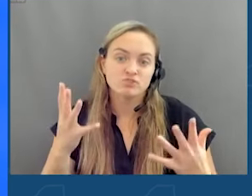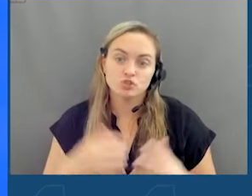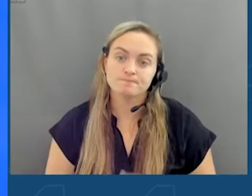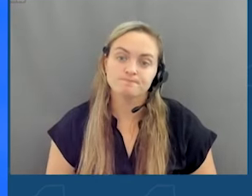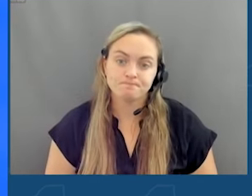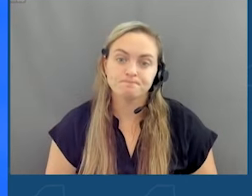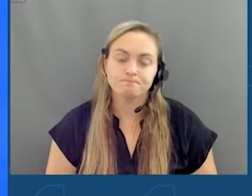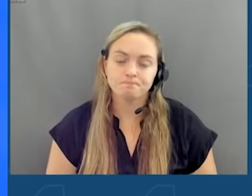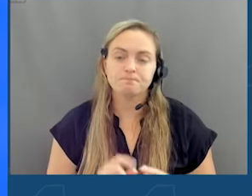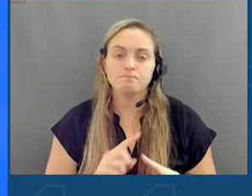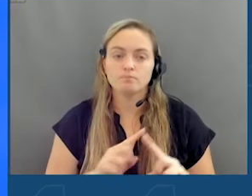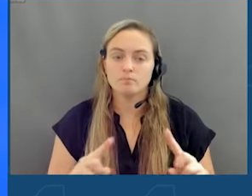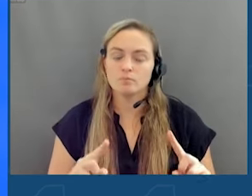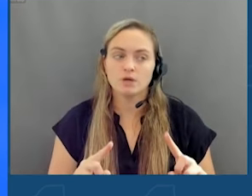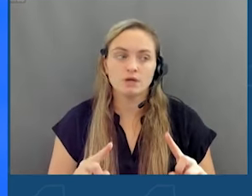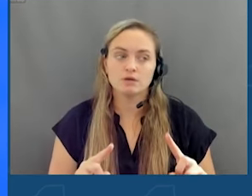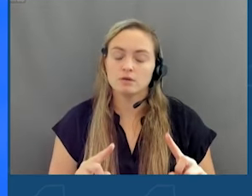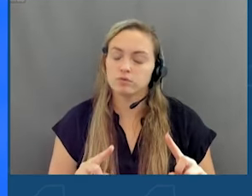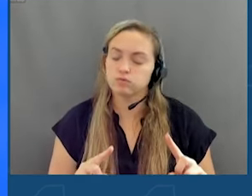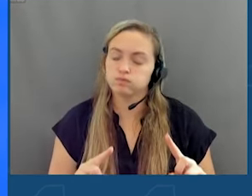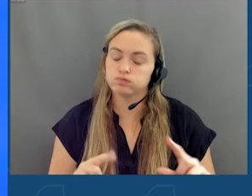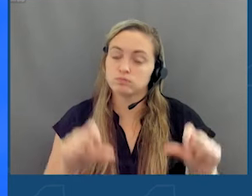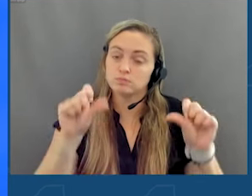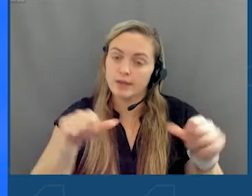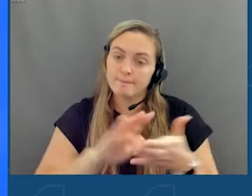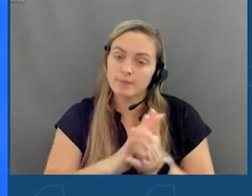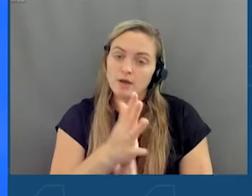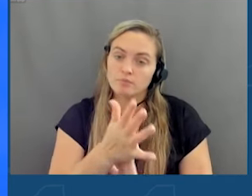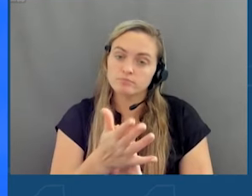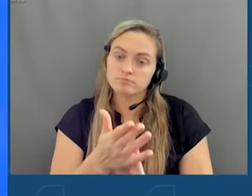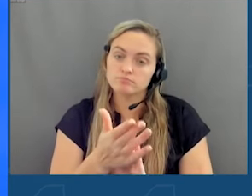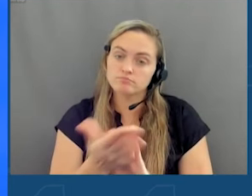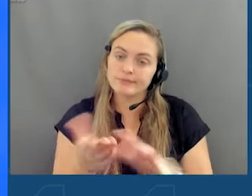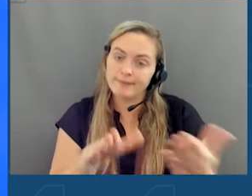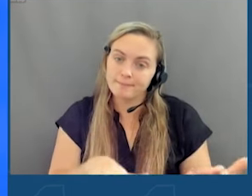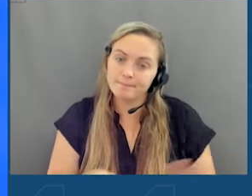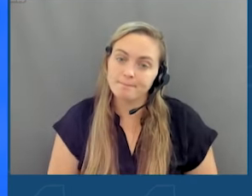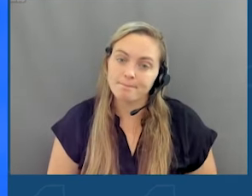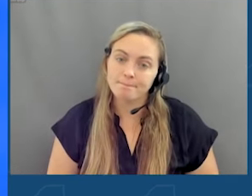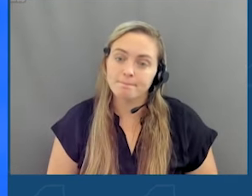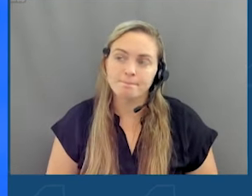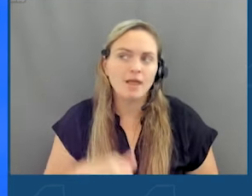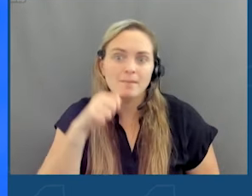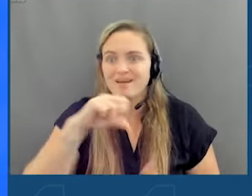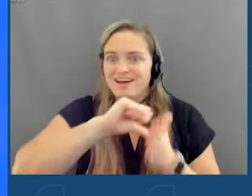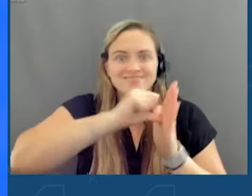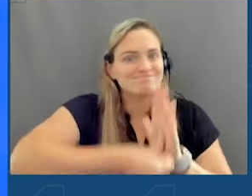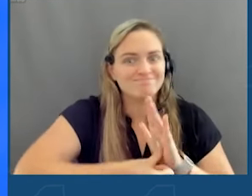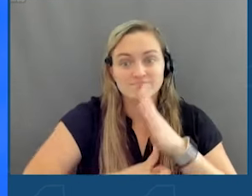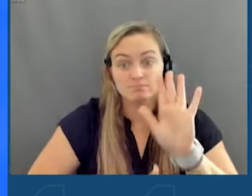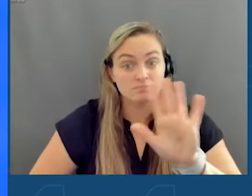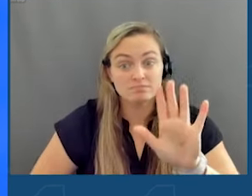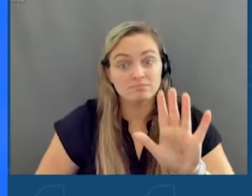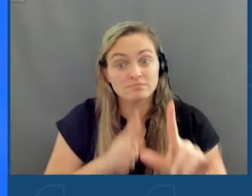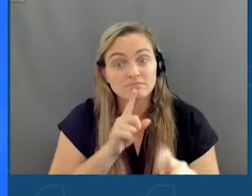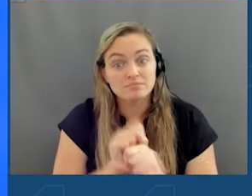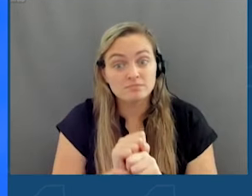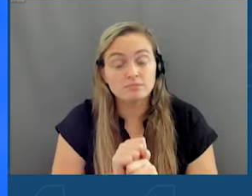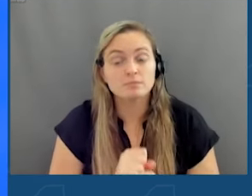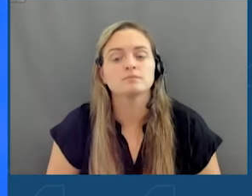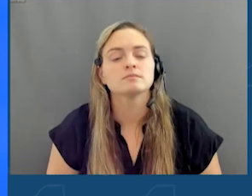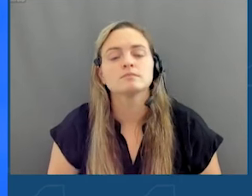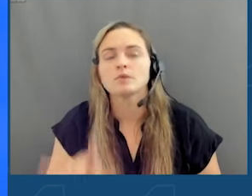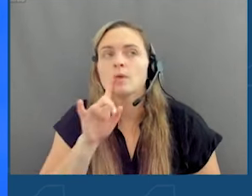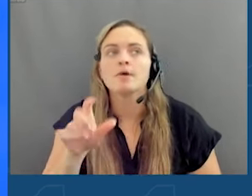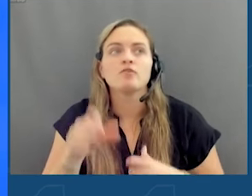But it also can take a deadly toll. And that's just not hyperbole. We've talked about, for years, the